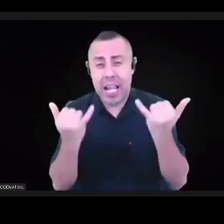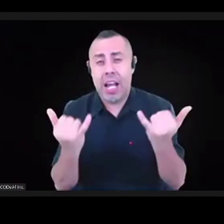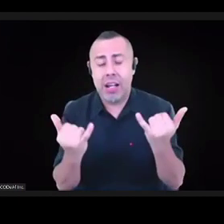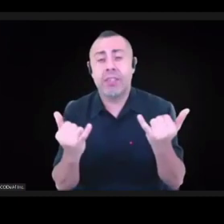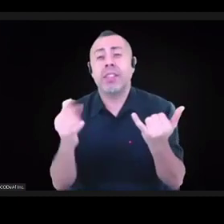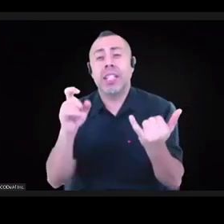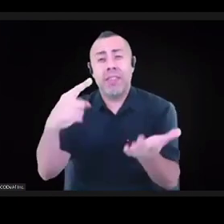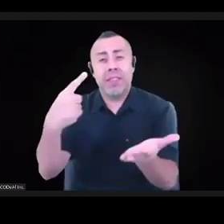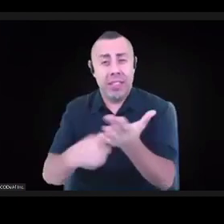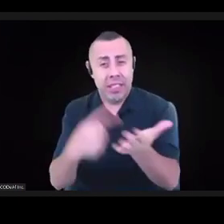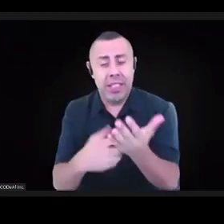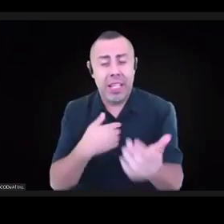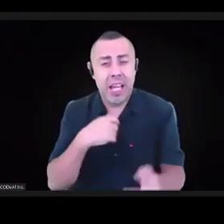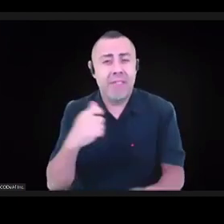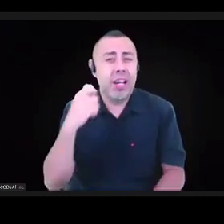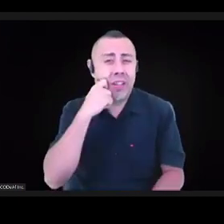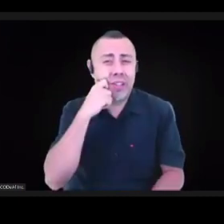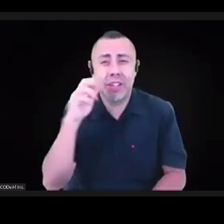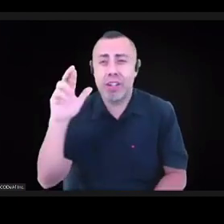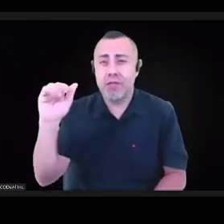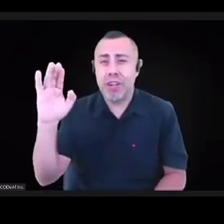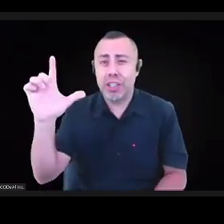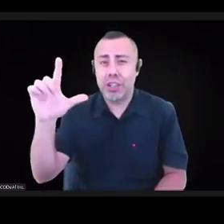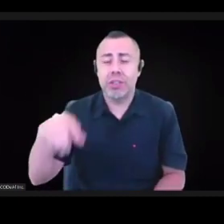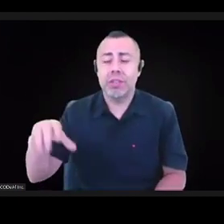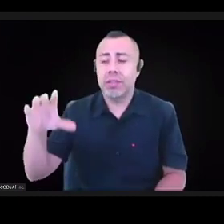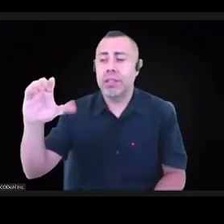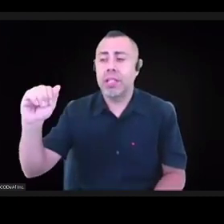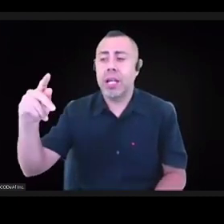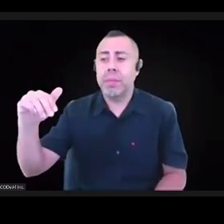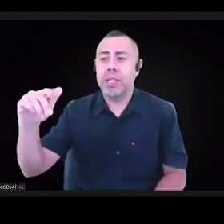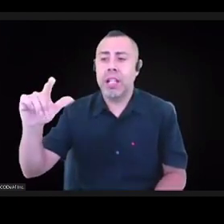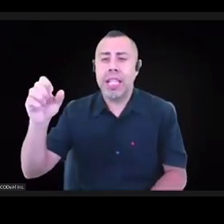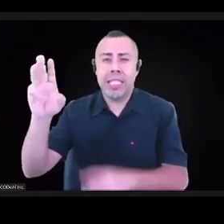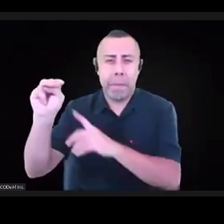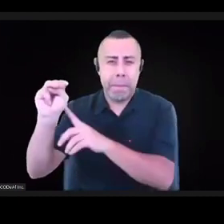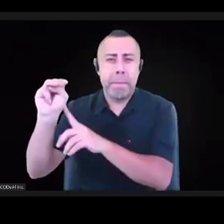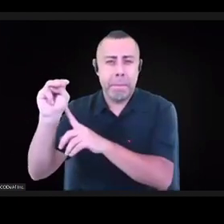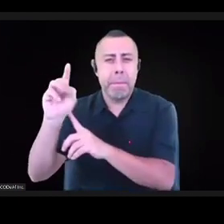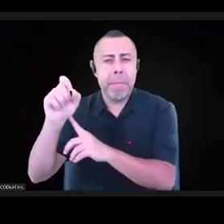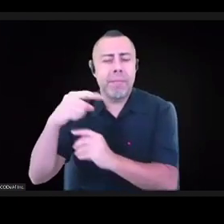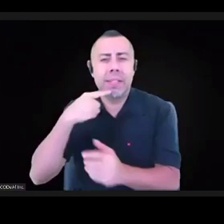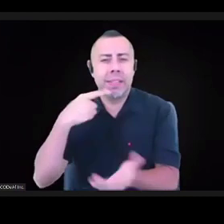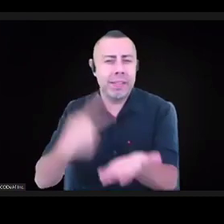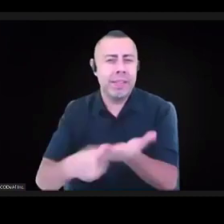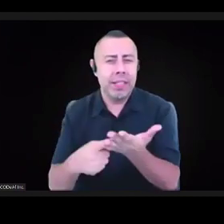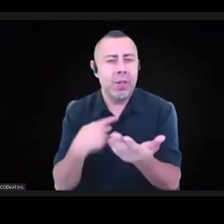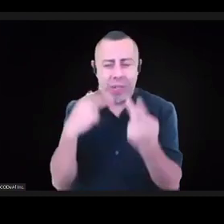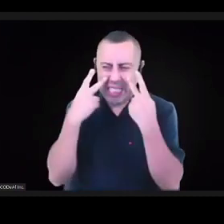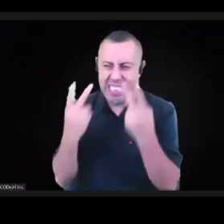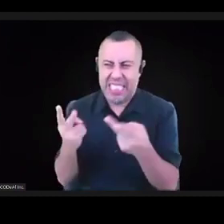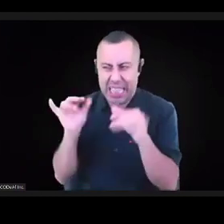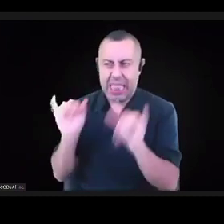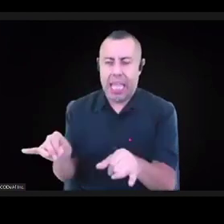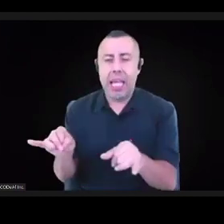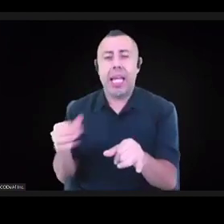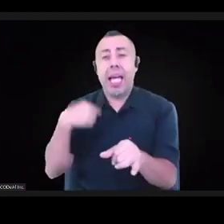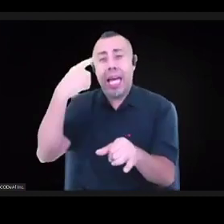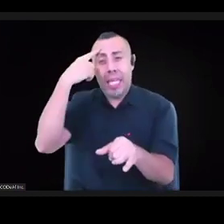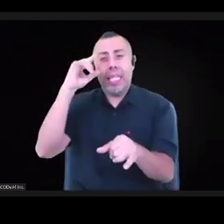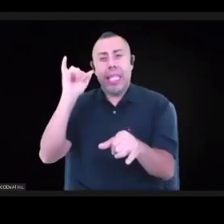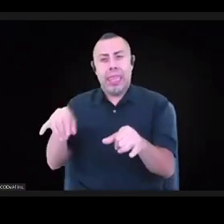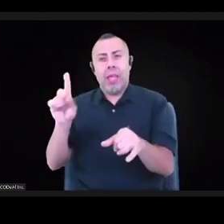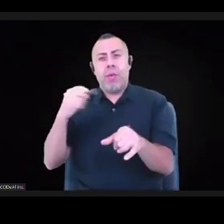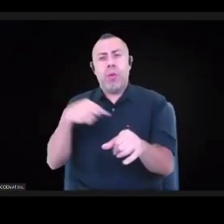actually, we're seeing a culture, and we see that in the white supremacy culture work. So I think that's one way that we could influence is that we could begin to get ourselves back at some of the